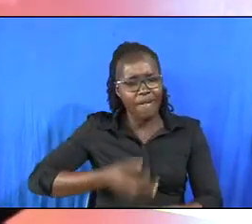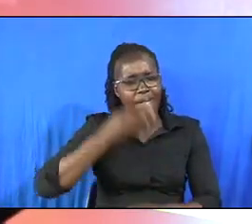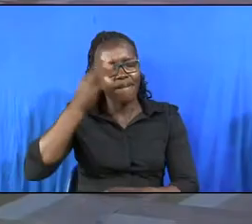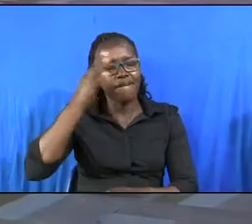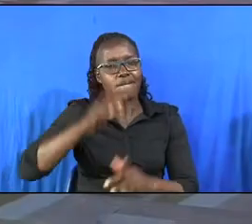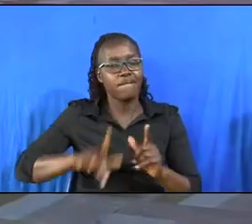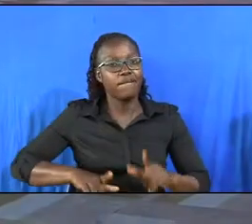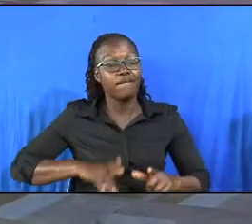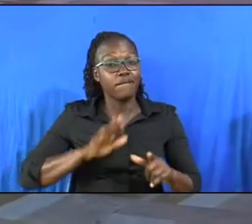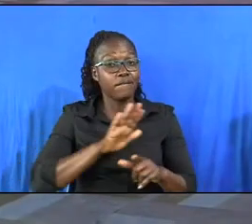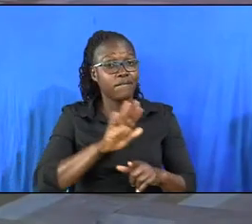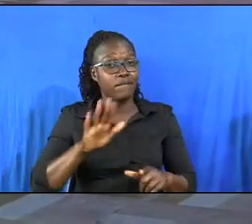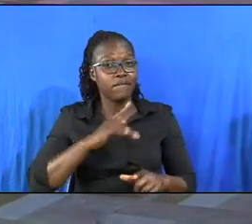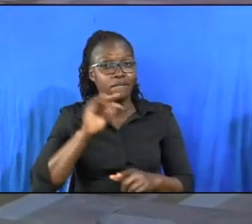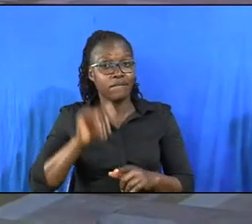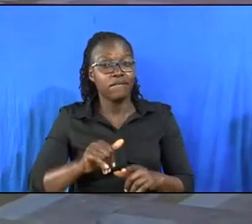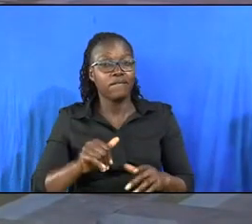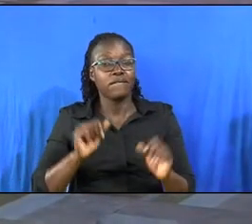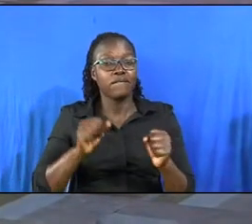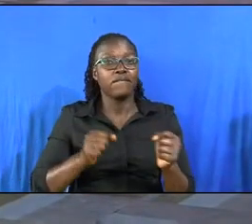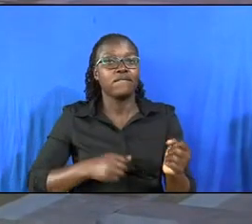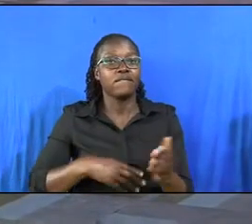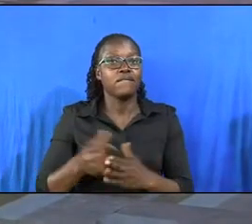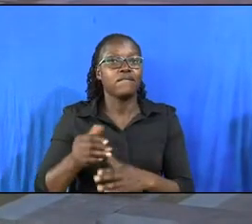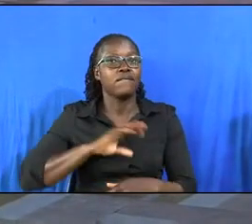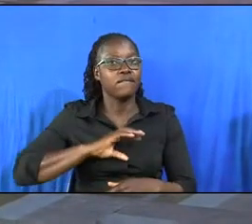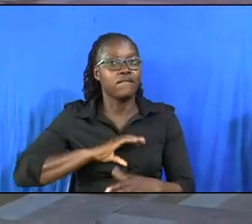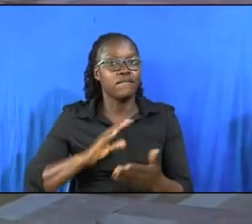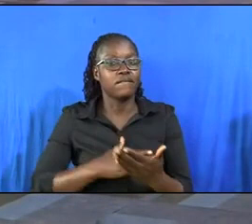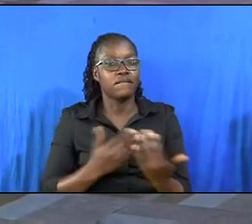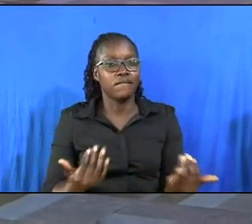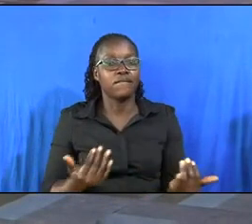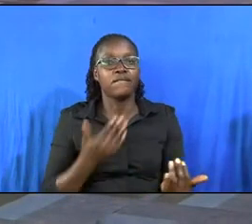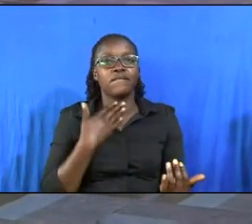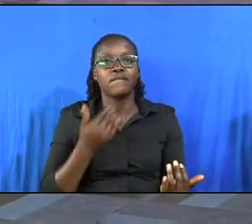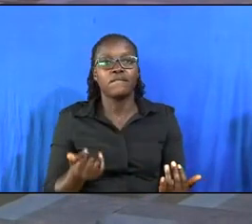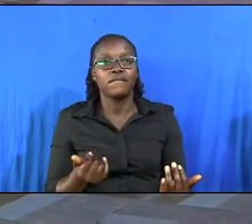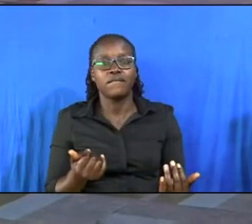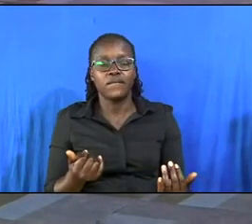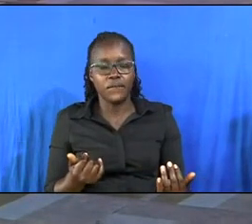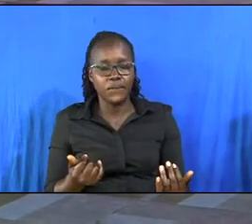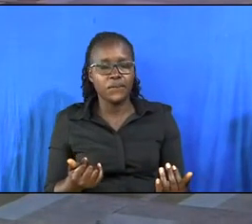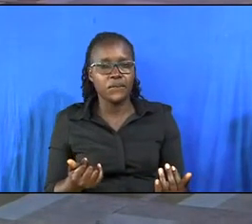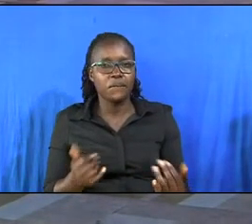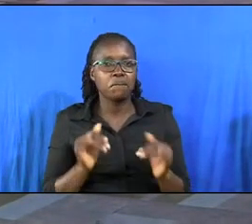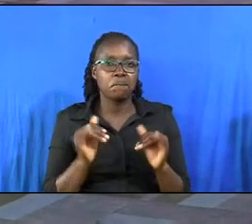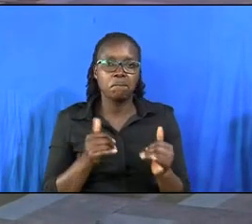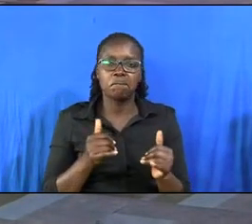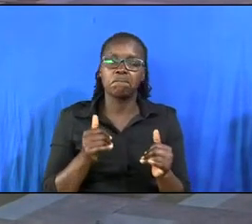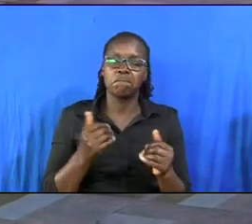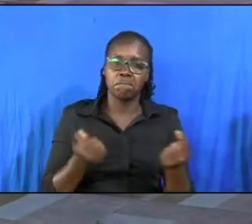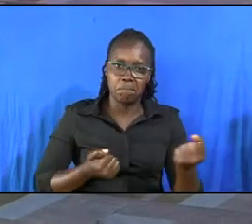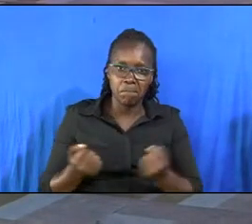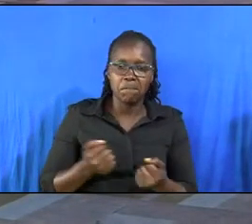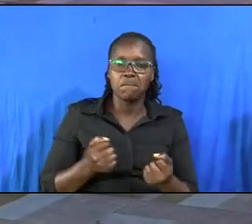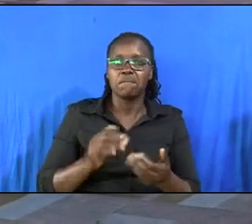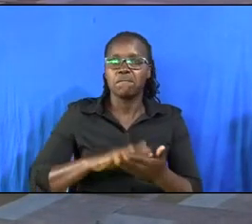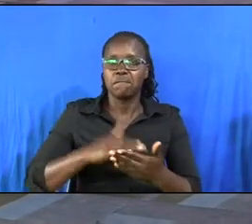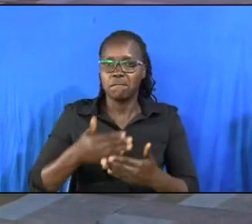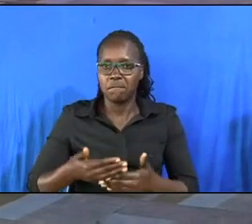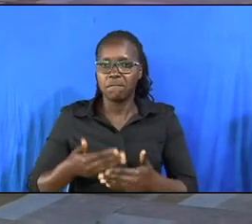future lives so that they can afford to own some of those things. Those apartments, those new cars, those laptops, those